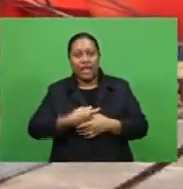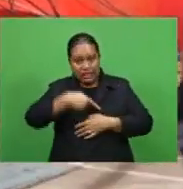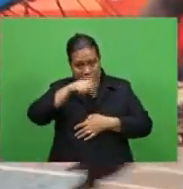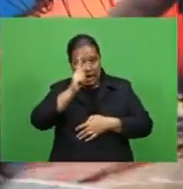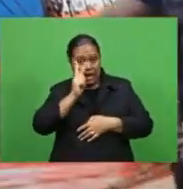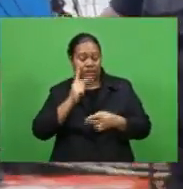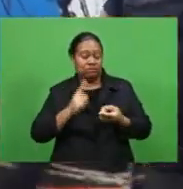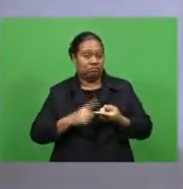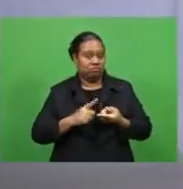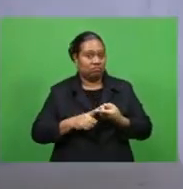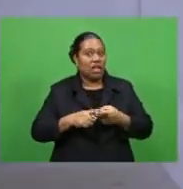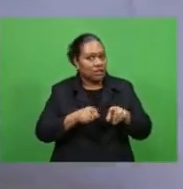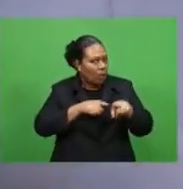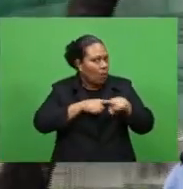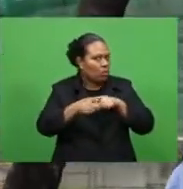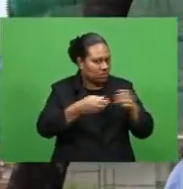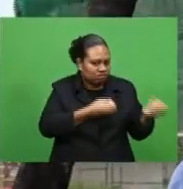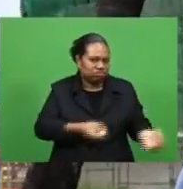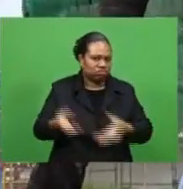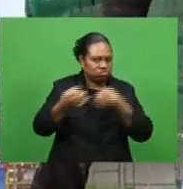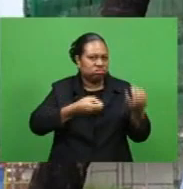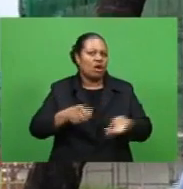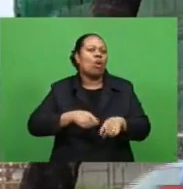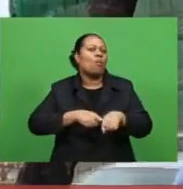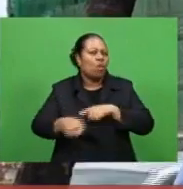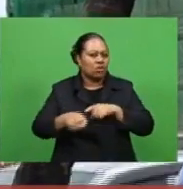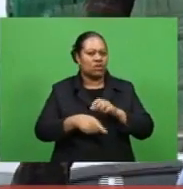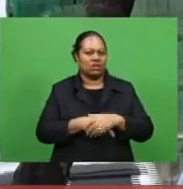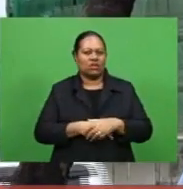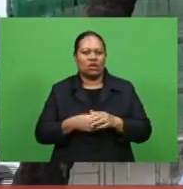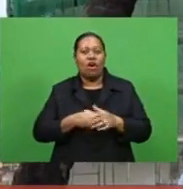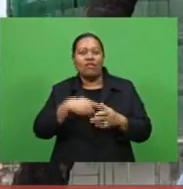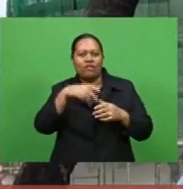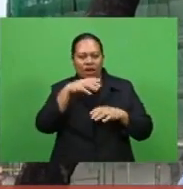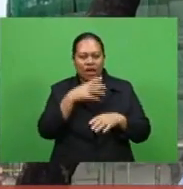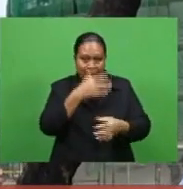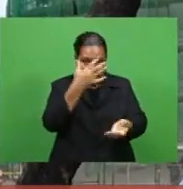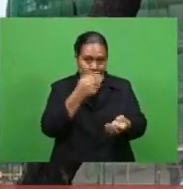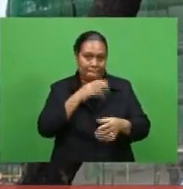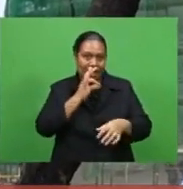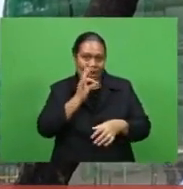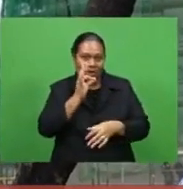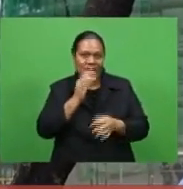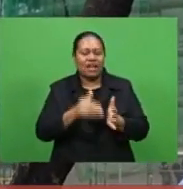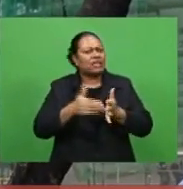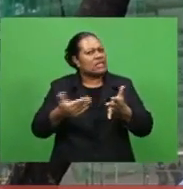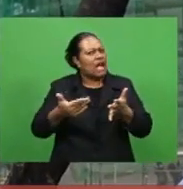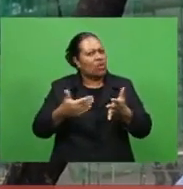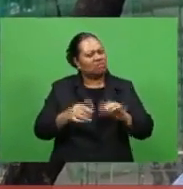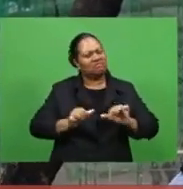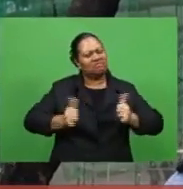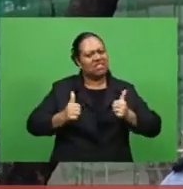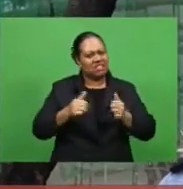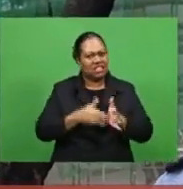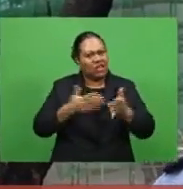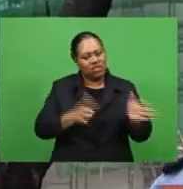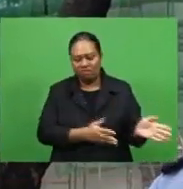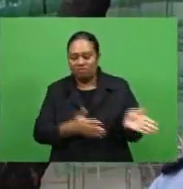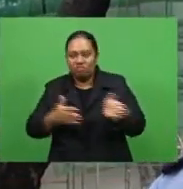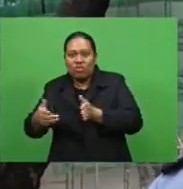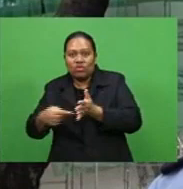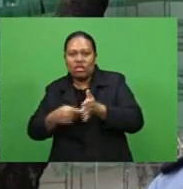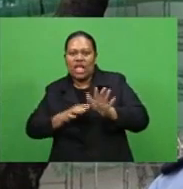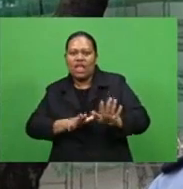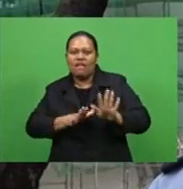thought to be the main supplier of green drugs or marijuana but it's all over now we're moving into areas of the level where we